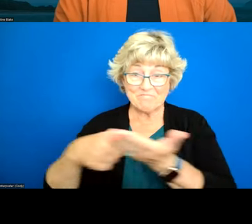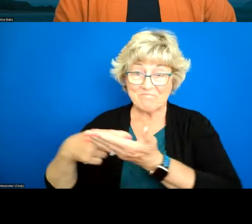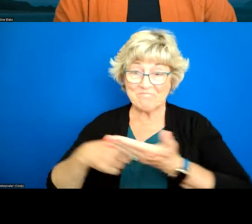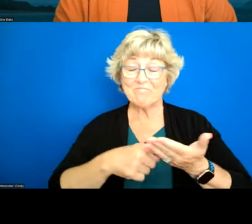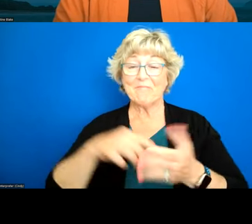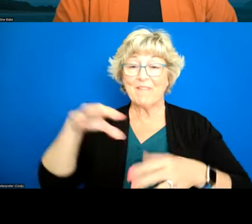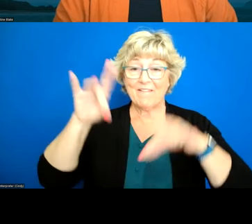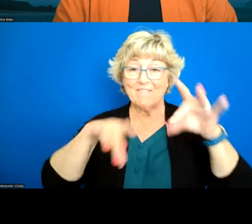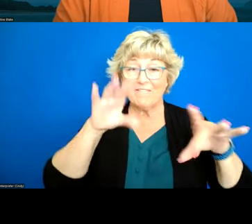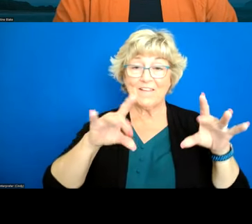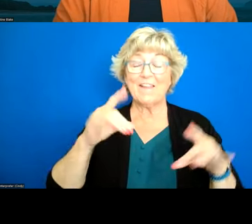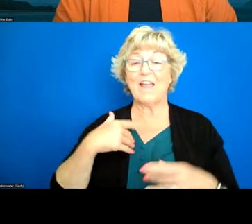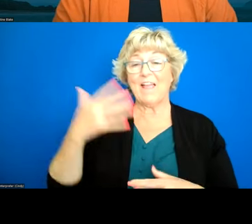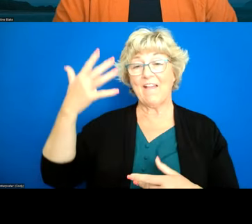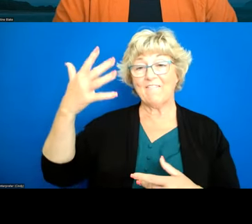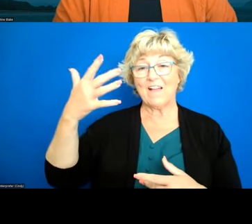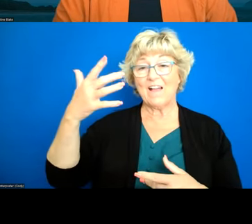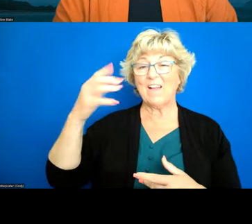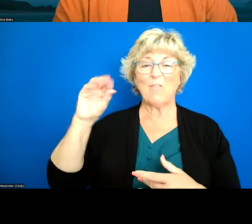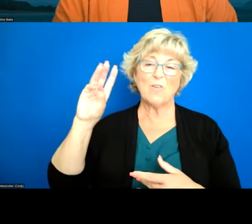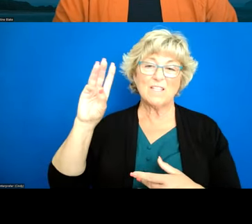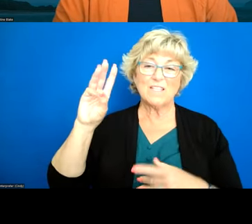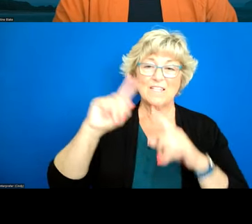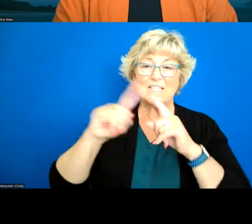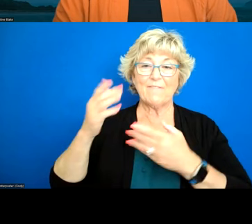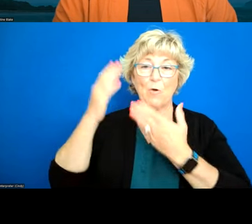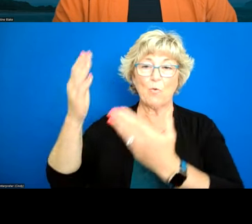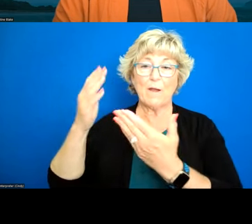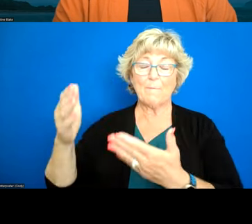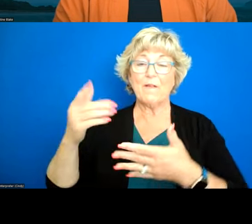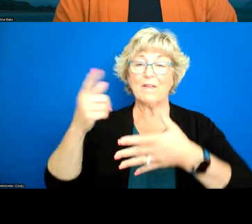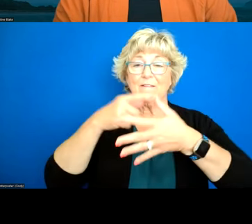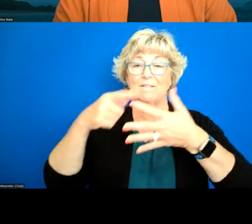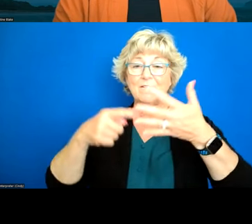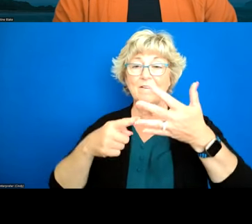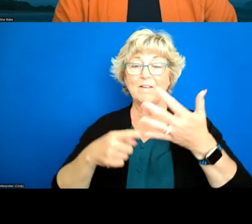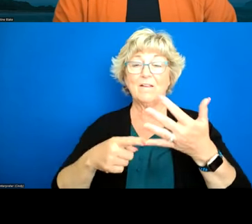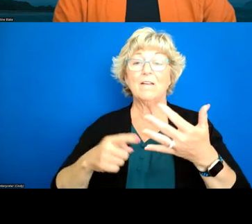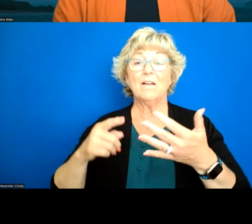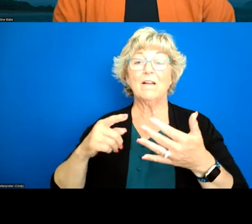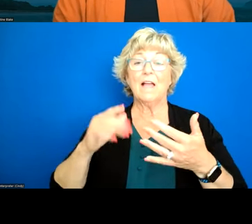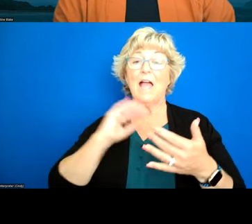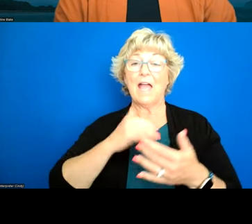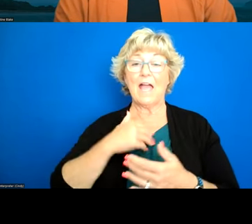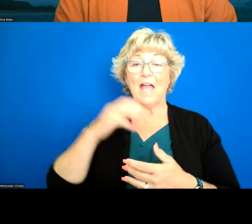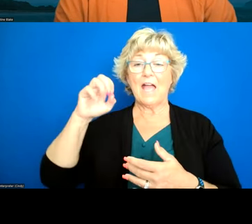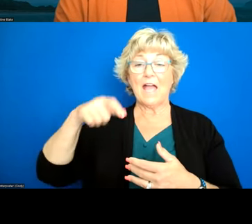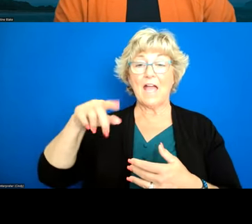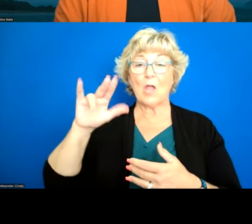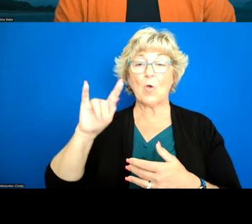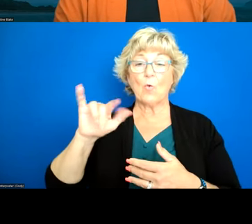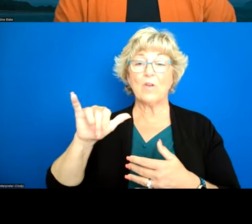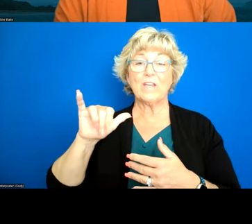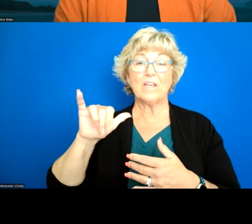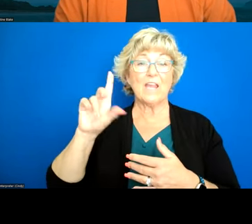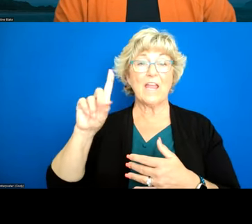we came up with five or six different recommendations um one of those being our equity dashboard we also received funding through a